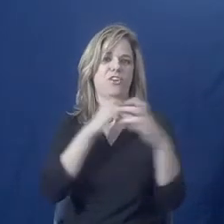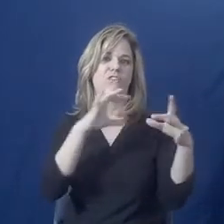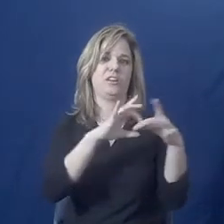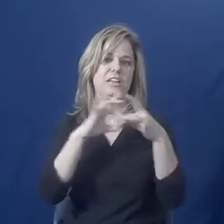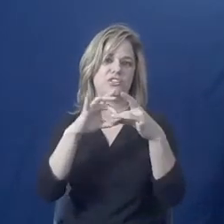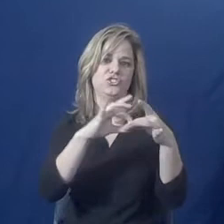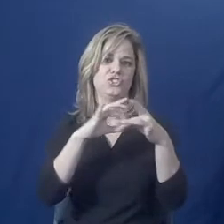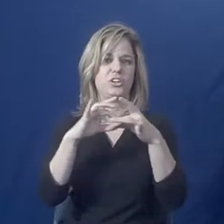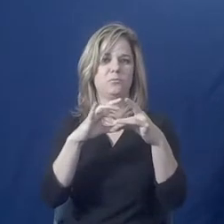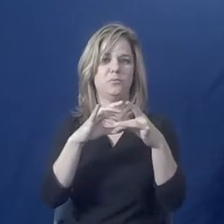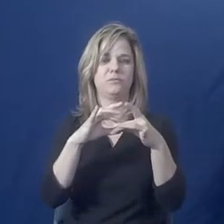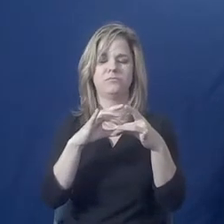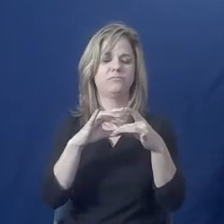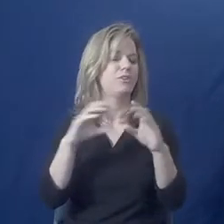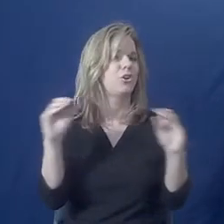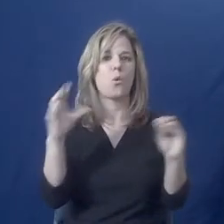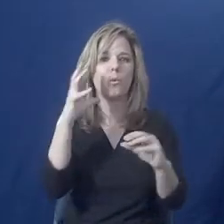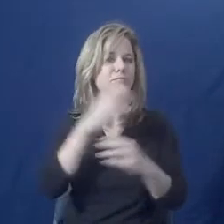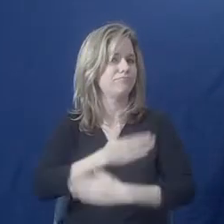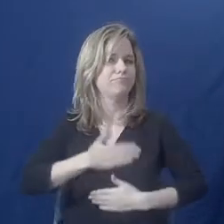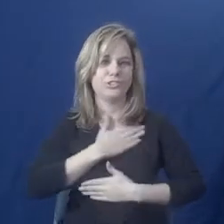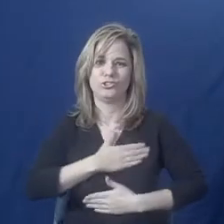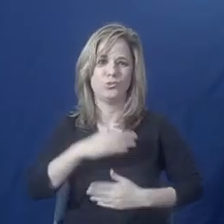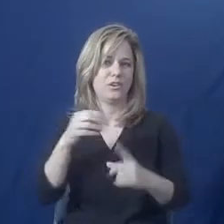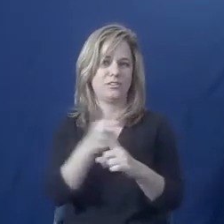No one likes to be abused.